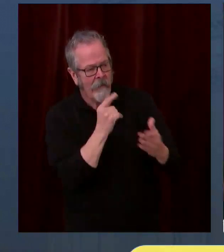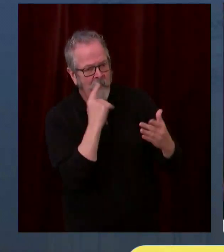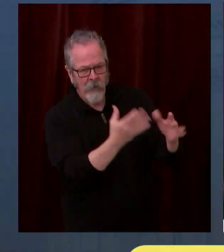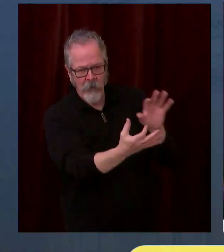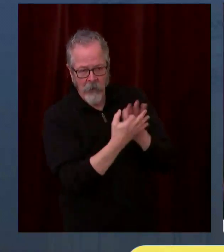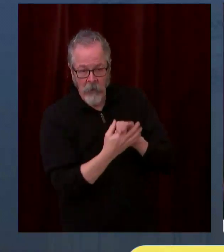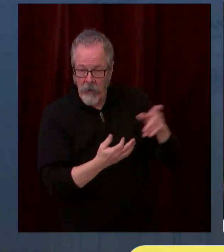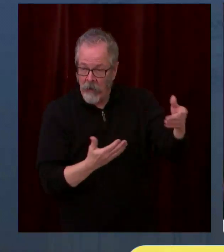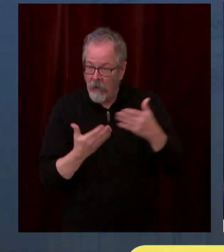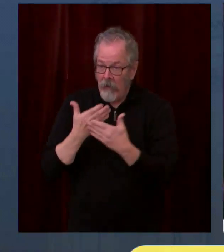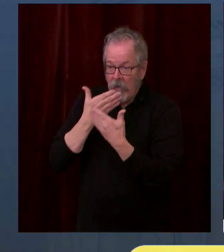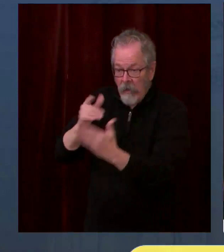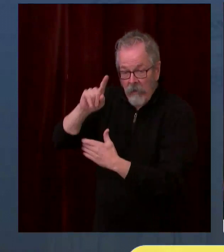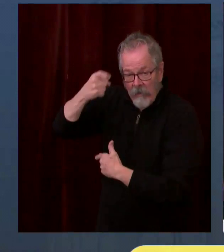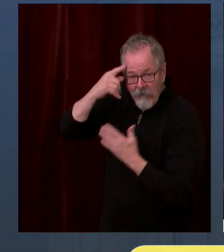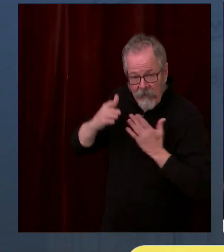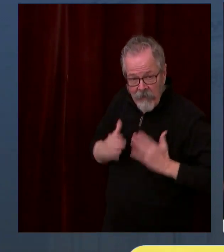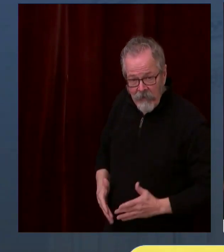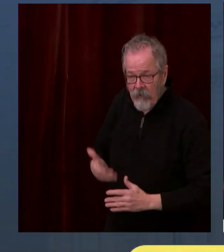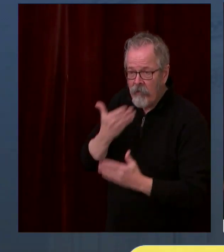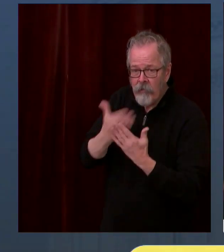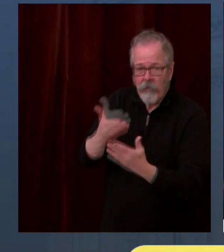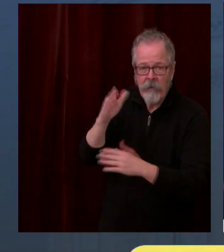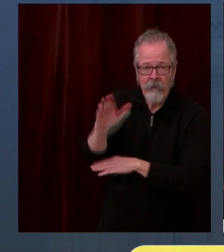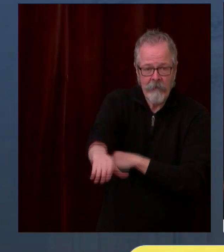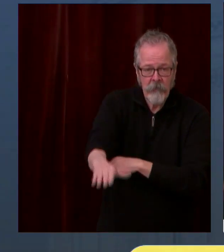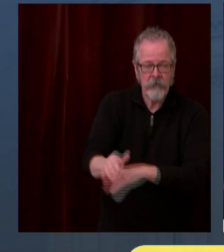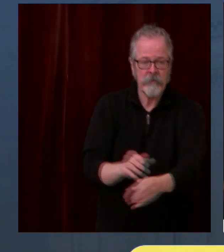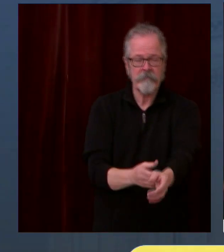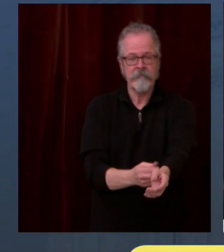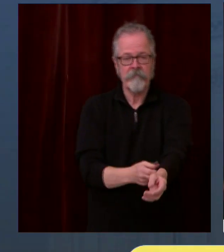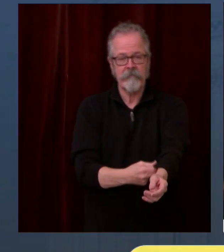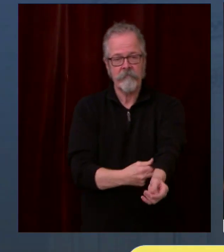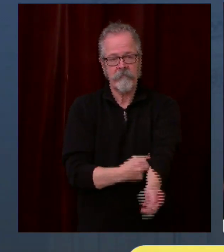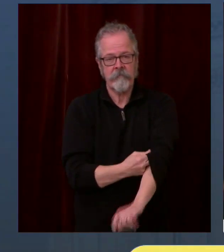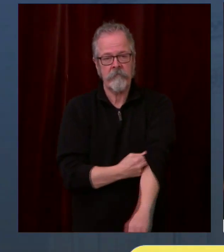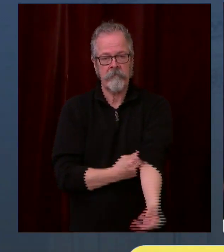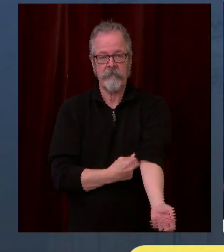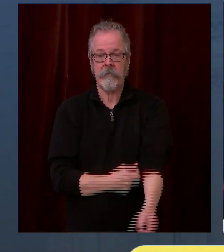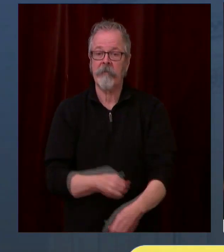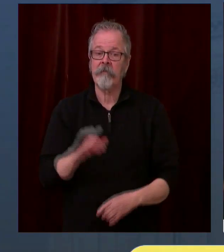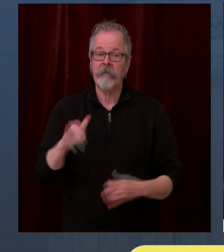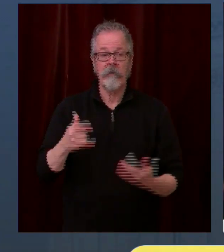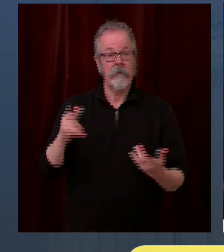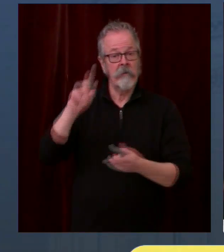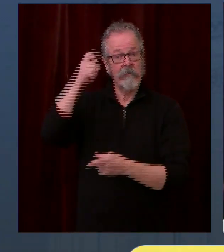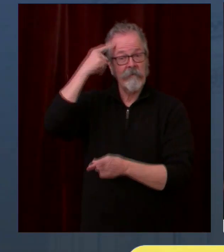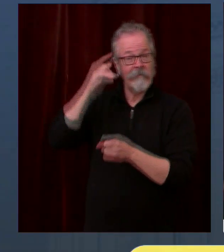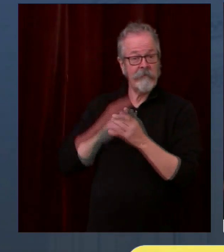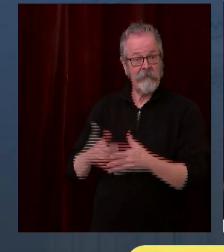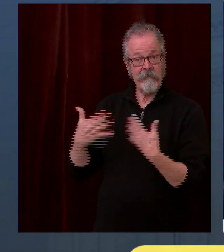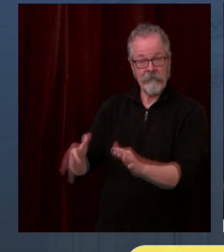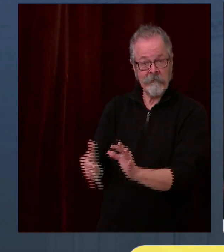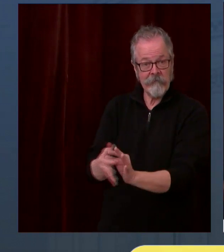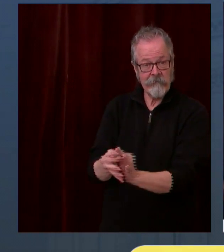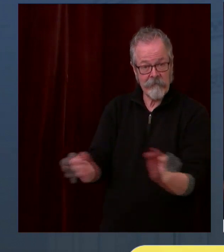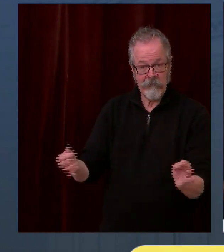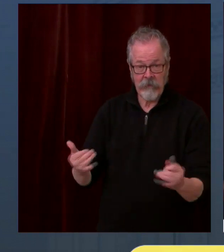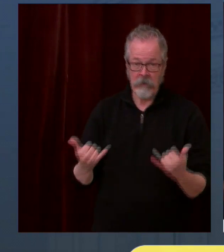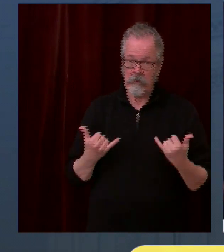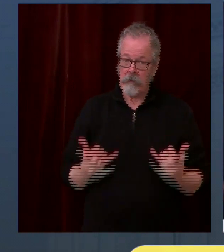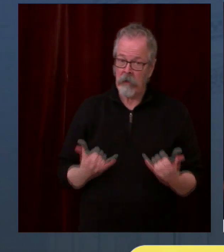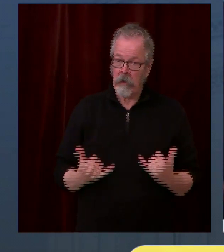mentioned, as a state and as a nation, building vaccination capacity puts us in a position to play offense with this global